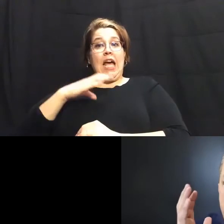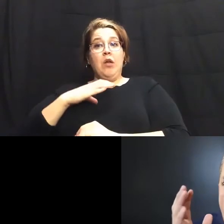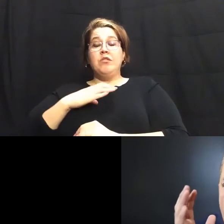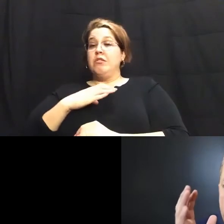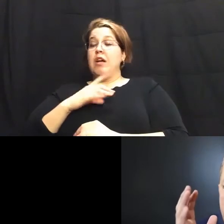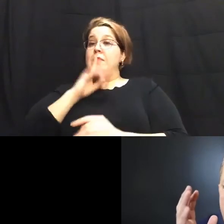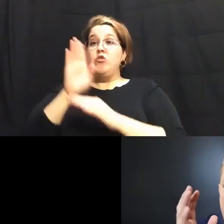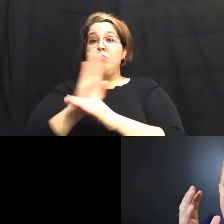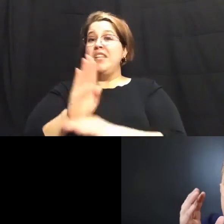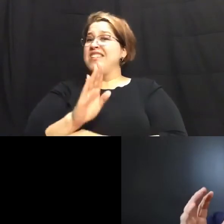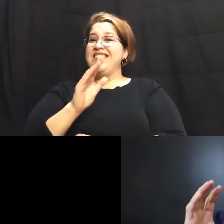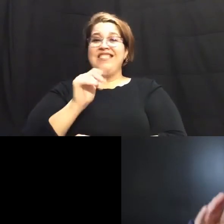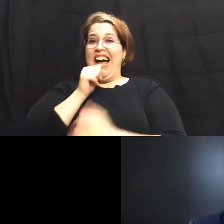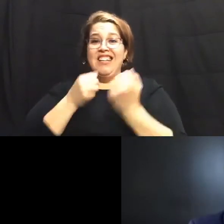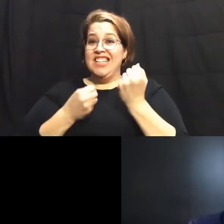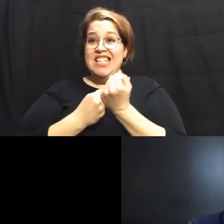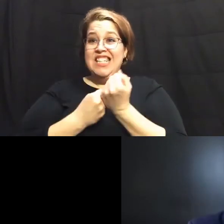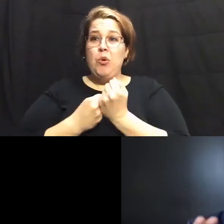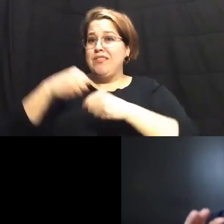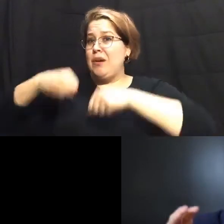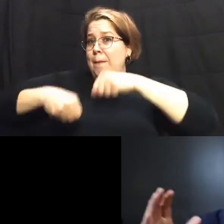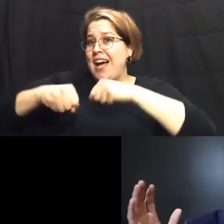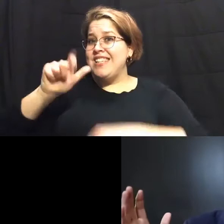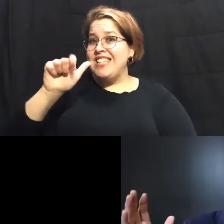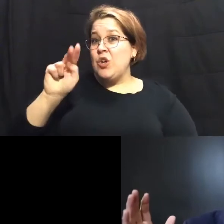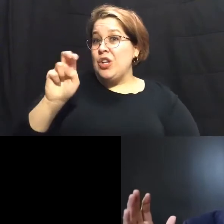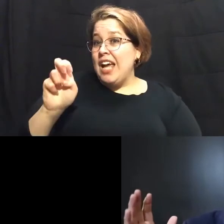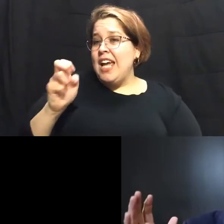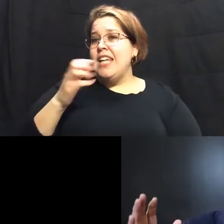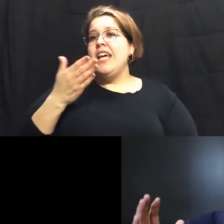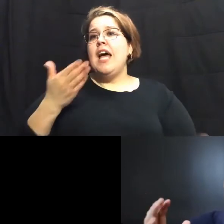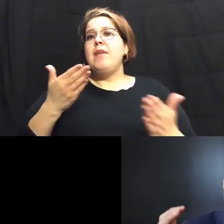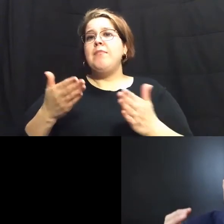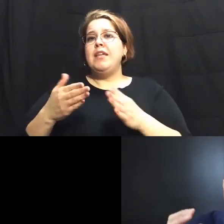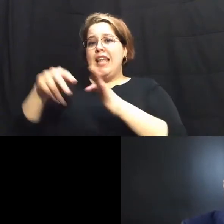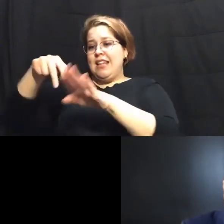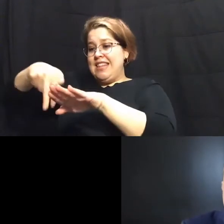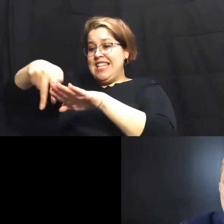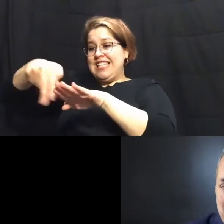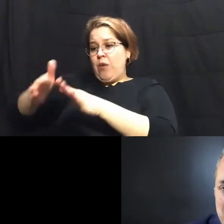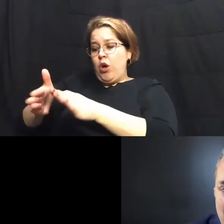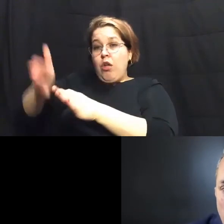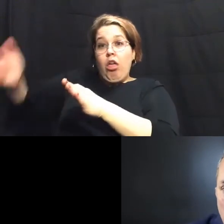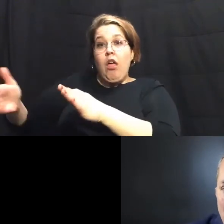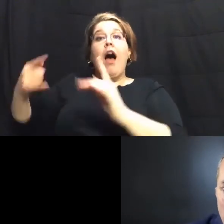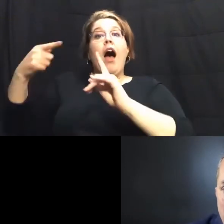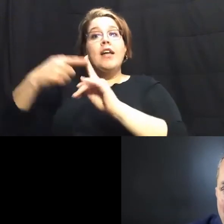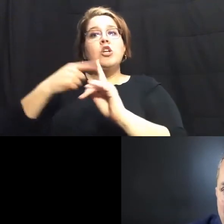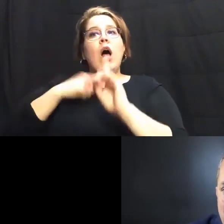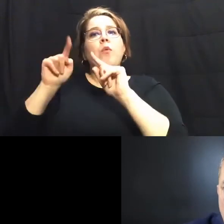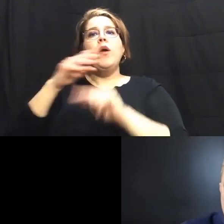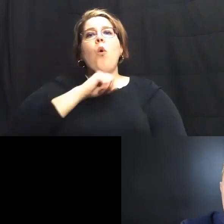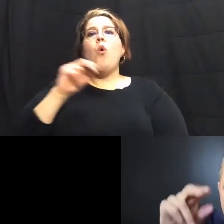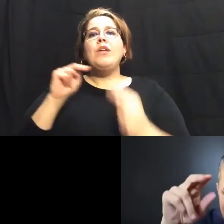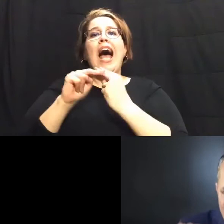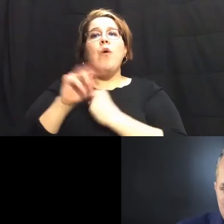on board with bicycle bicycle lanes and maybe lengthening sidewalks until i went and spent some time on old highway 90